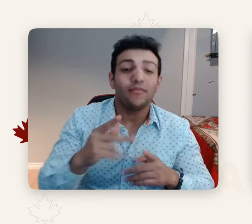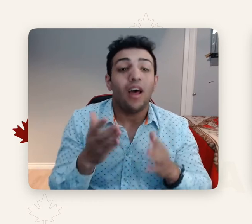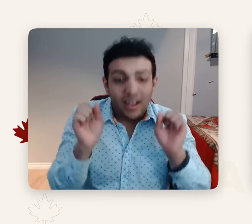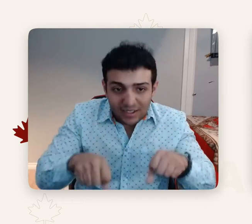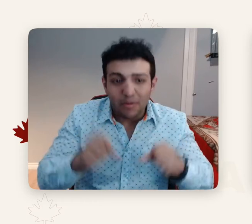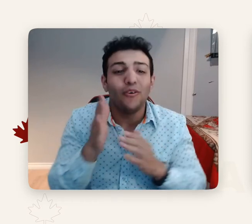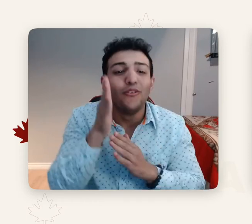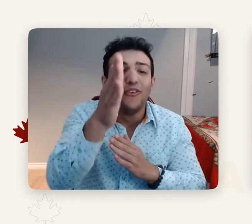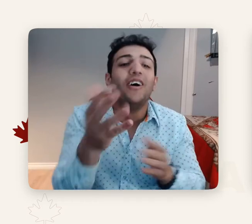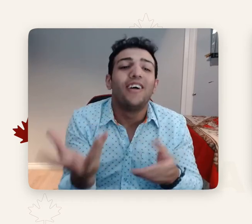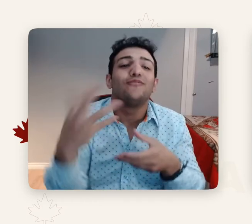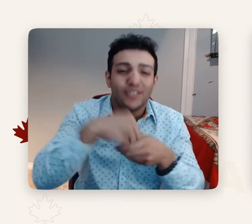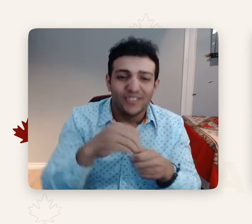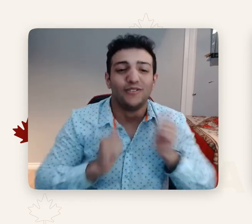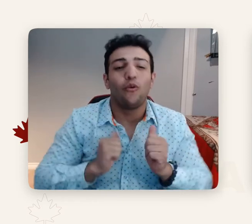I'm an actor.